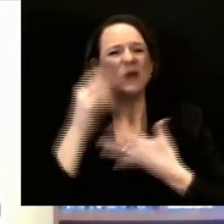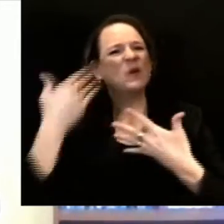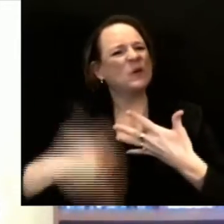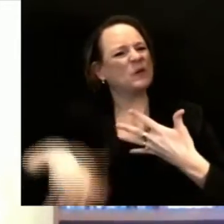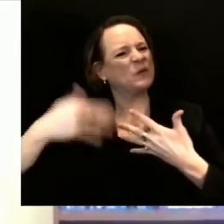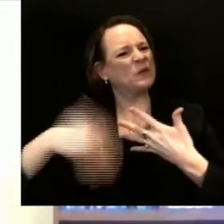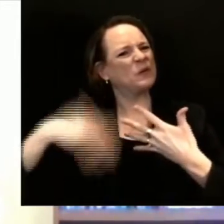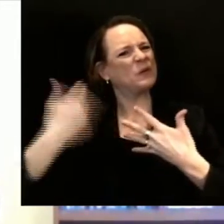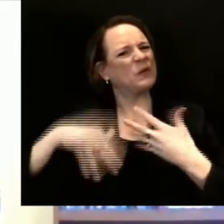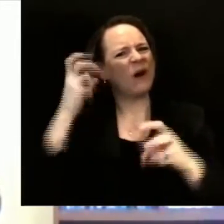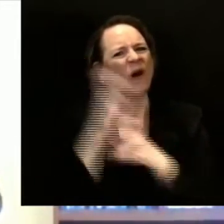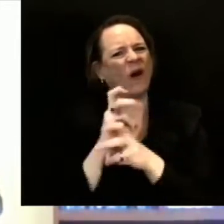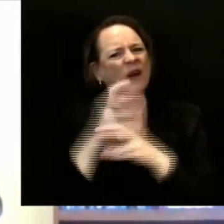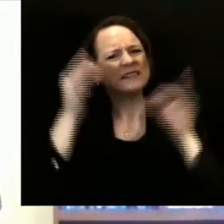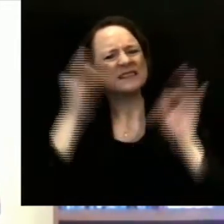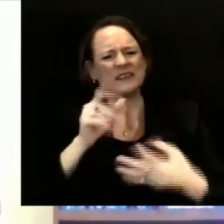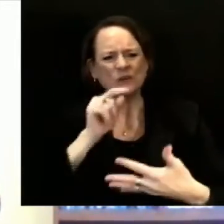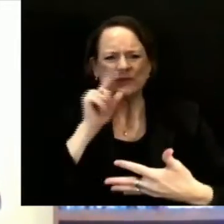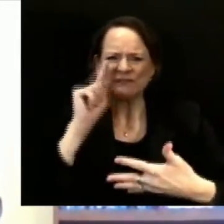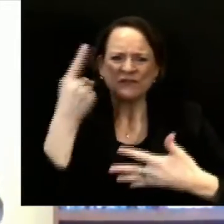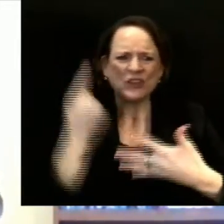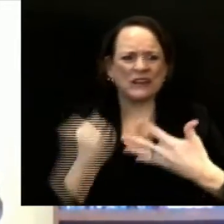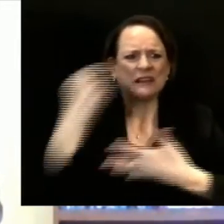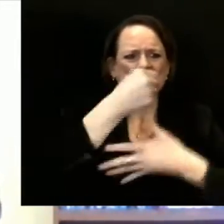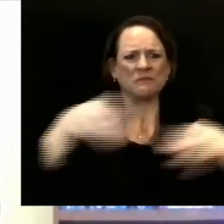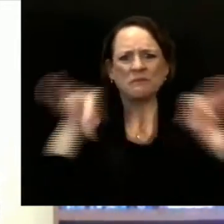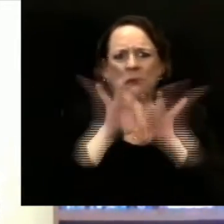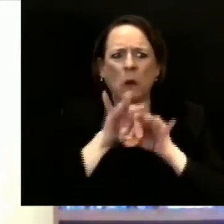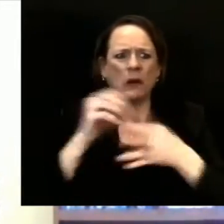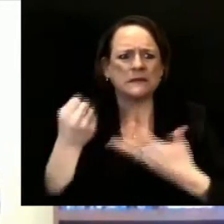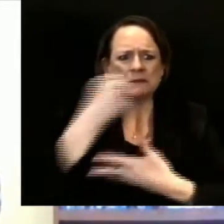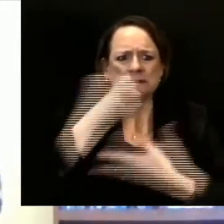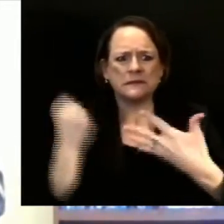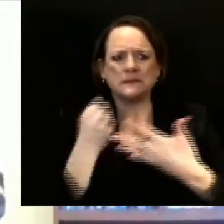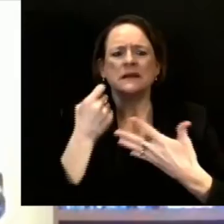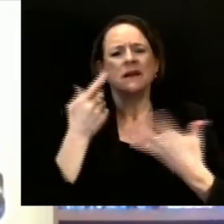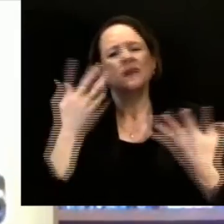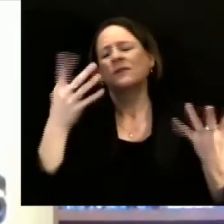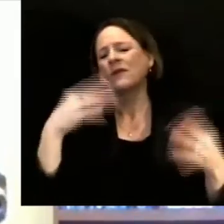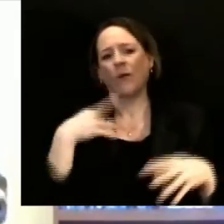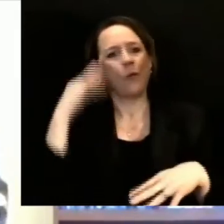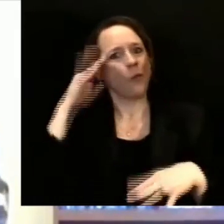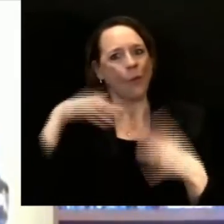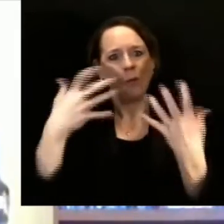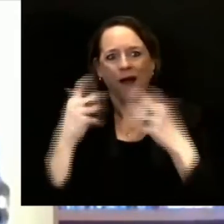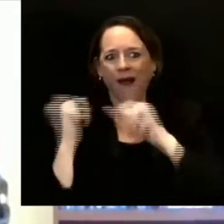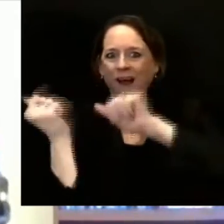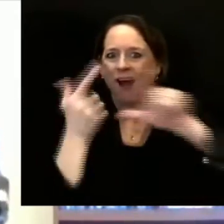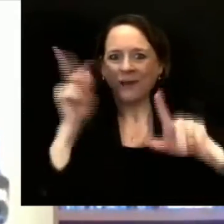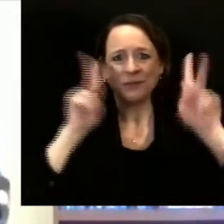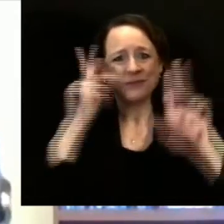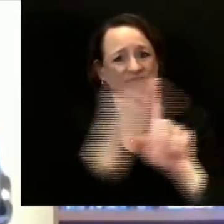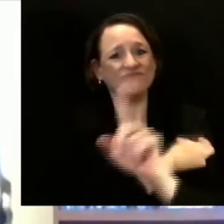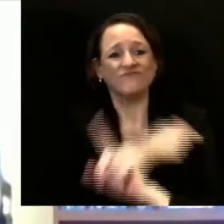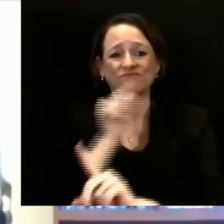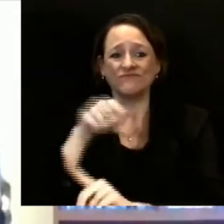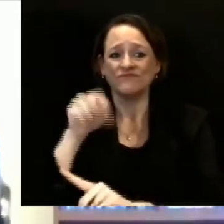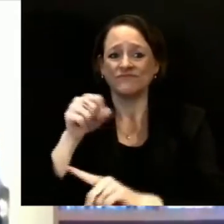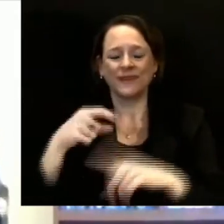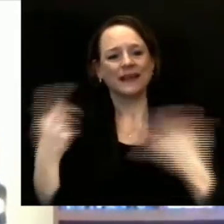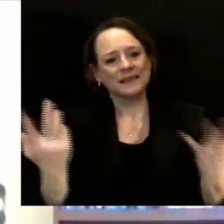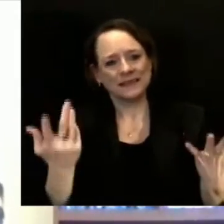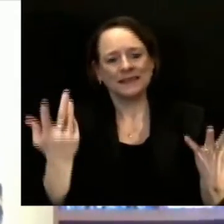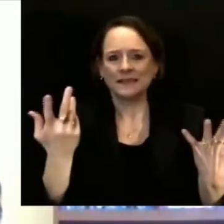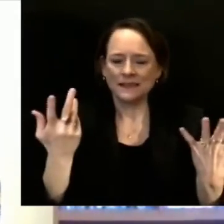get a vaccine, and in the future, that will be a reality. But with our current federal allocation, this is not a